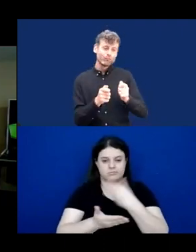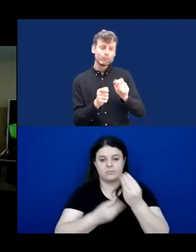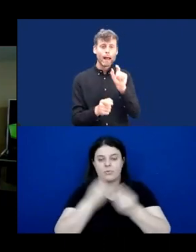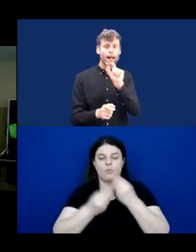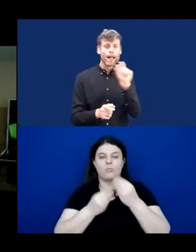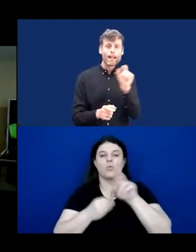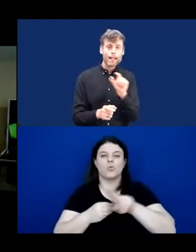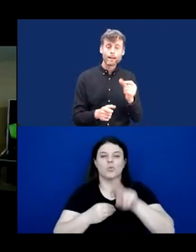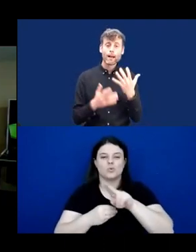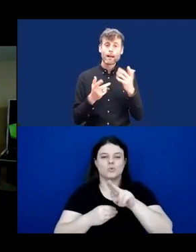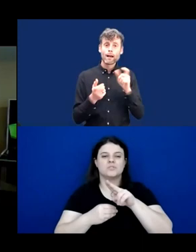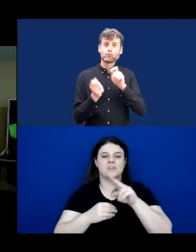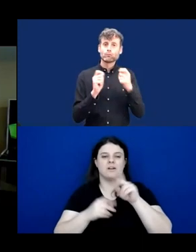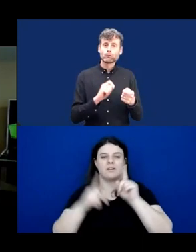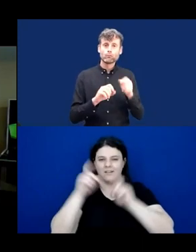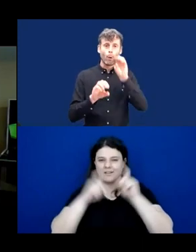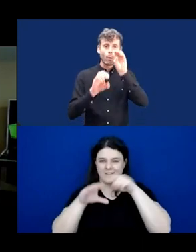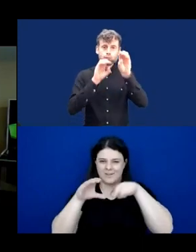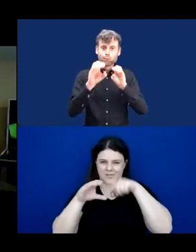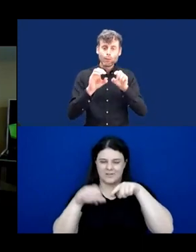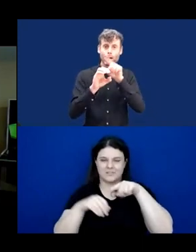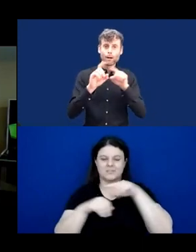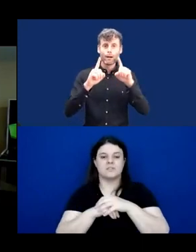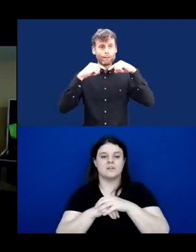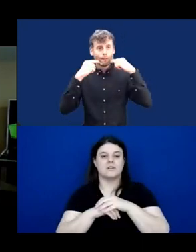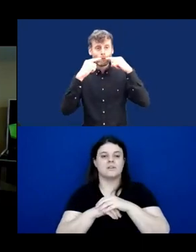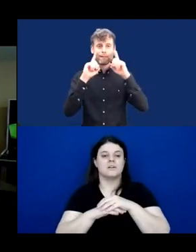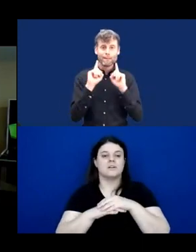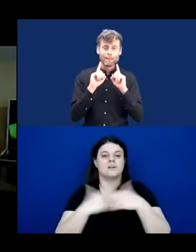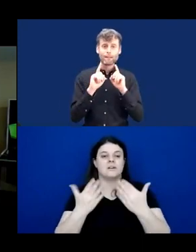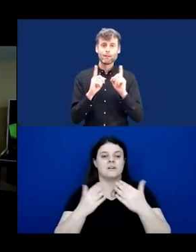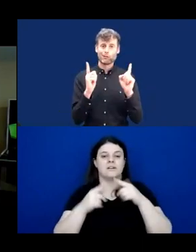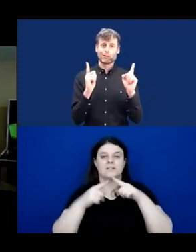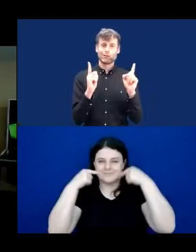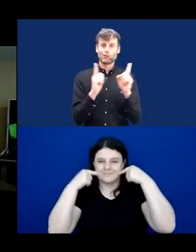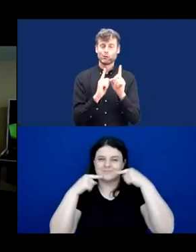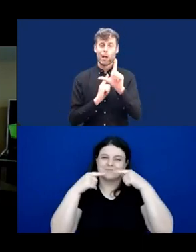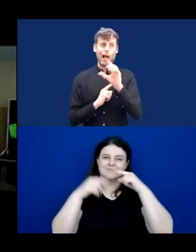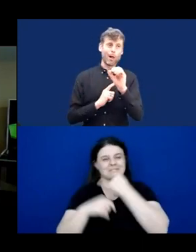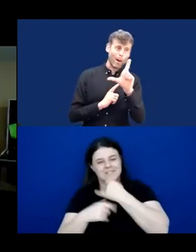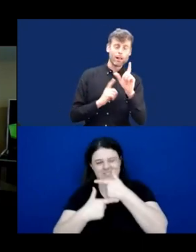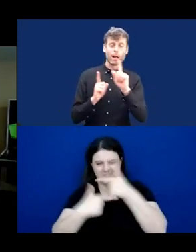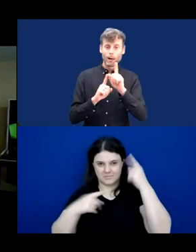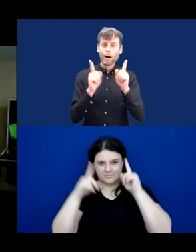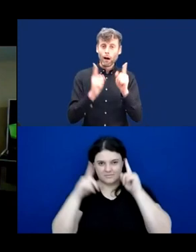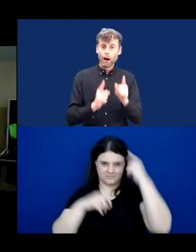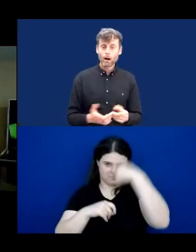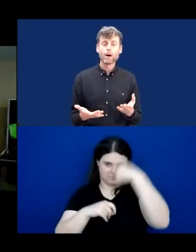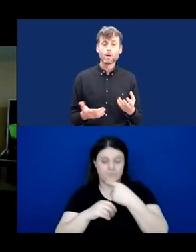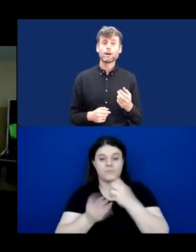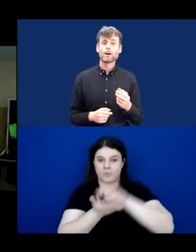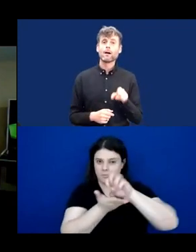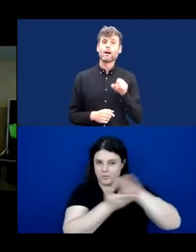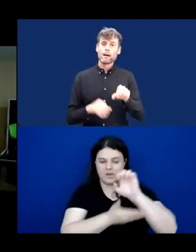are communicating with all of the shorthand, right? And people are doing that to be able to convey their tone and their feelings in